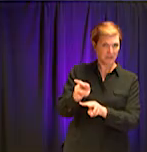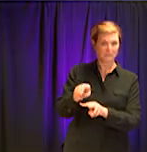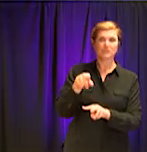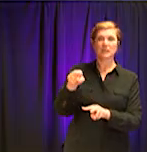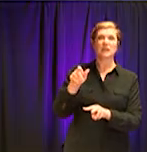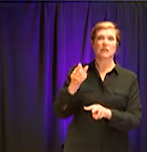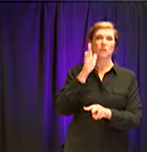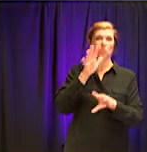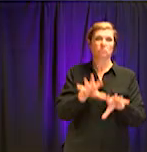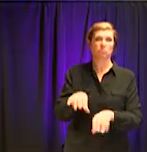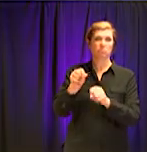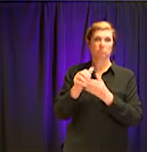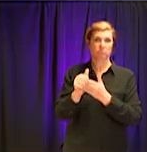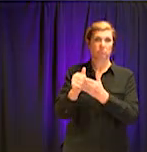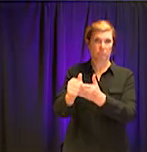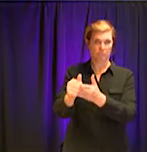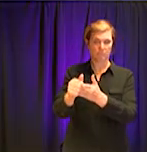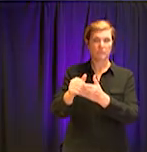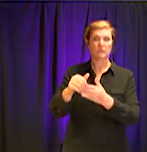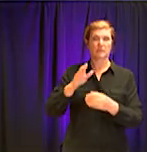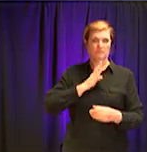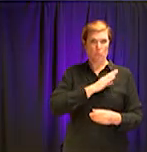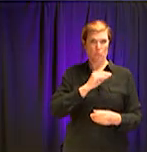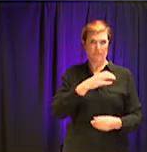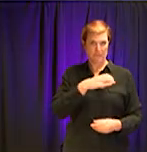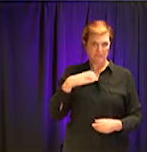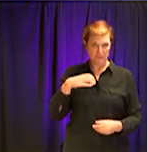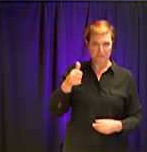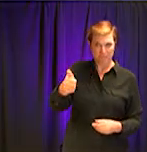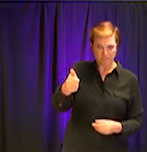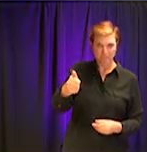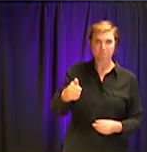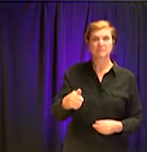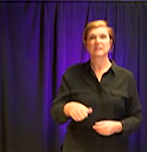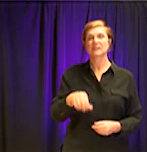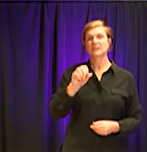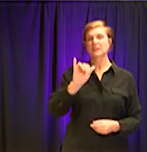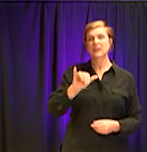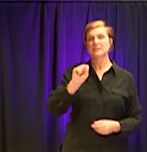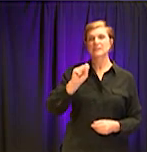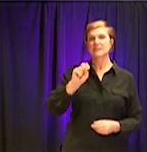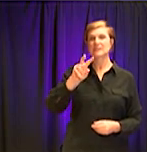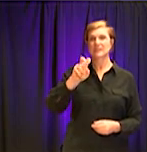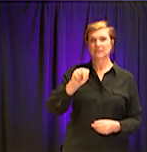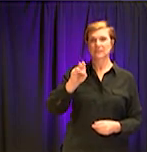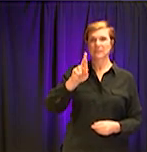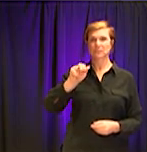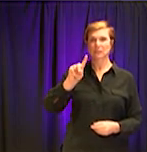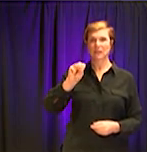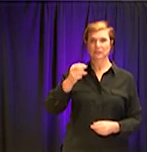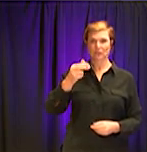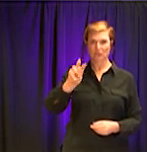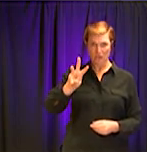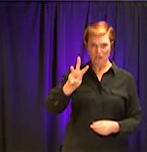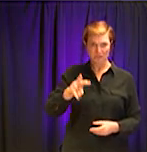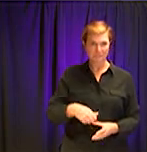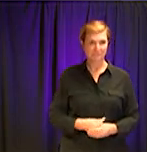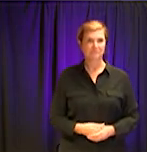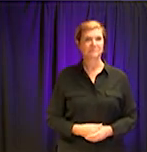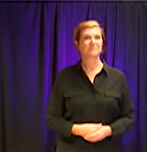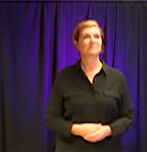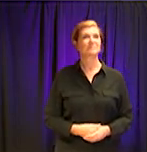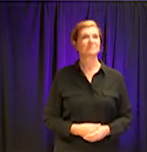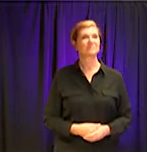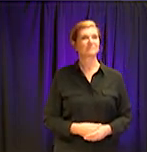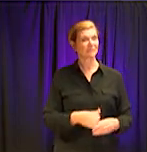officer of the DeKalb County Board of Commissioners, the Honorable Steve Bradshaw. Thank you, Mr. CEO. Good evening,